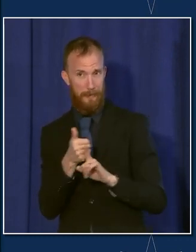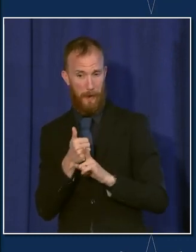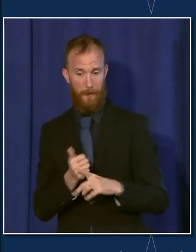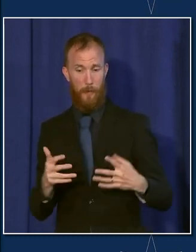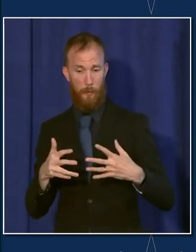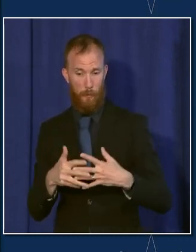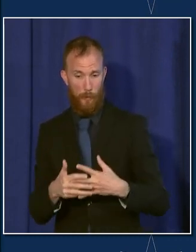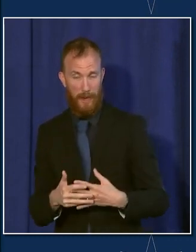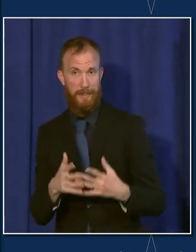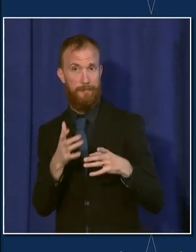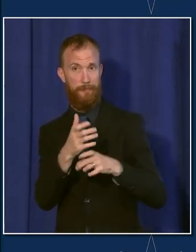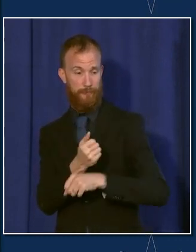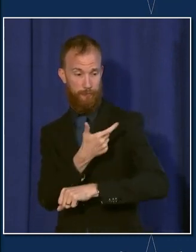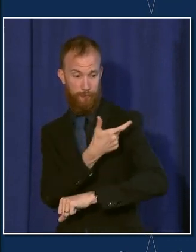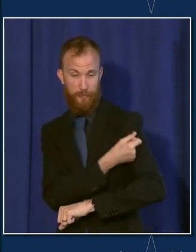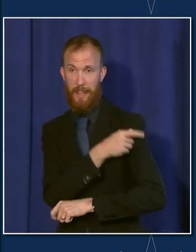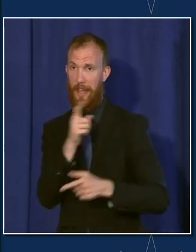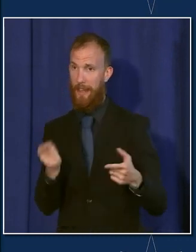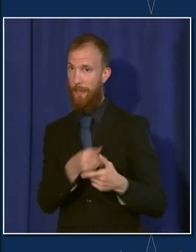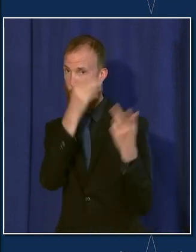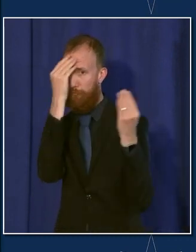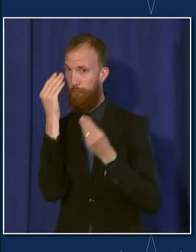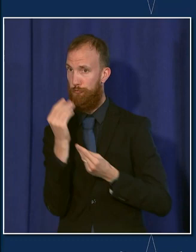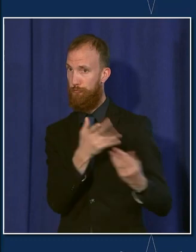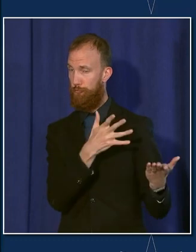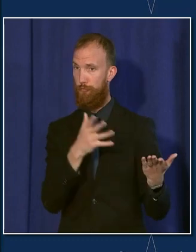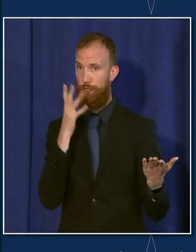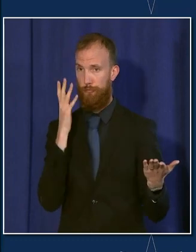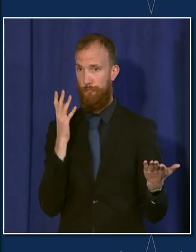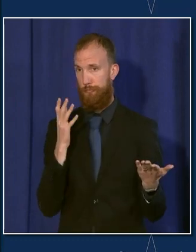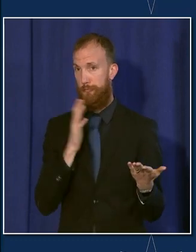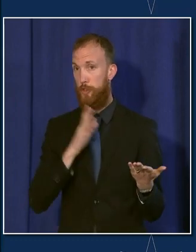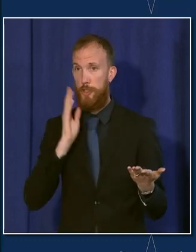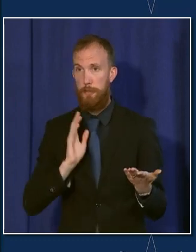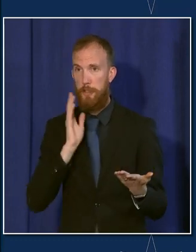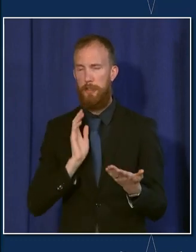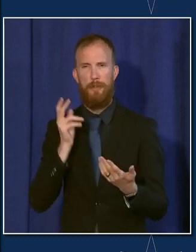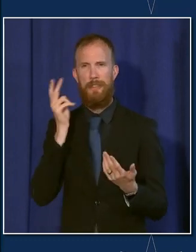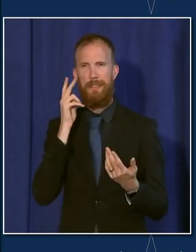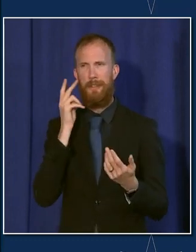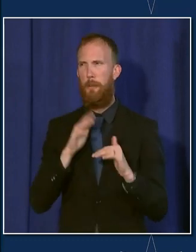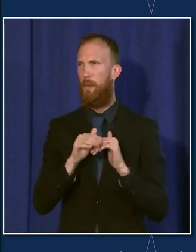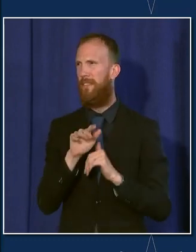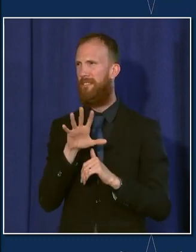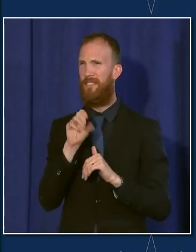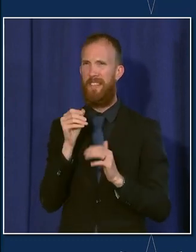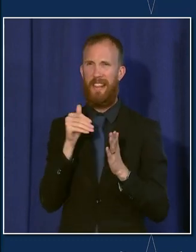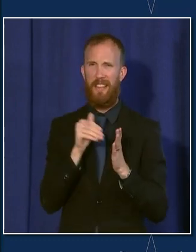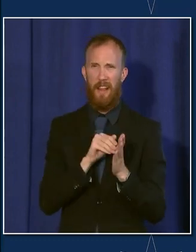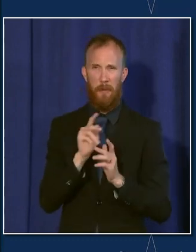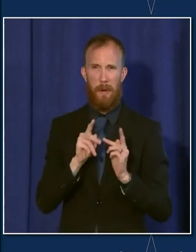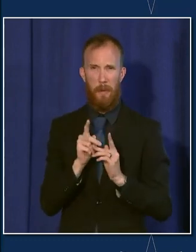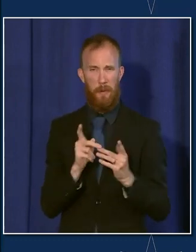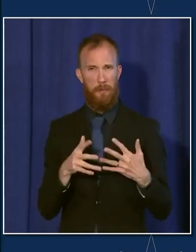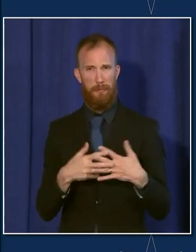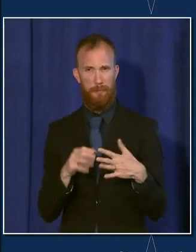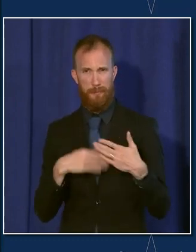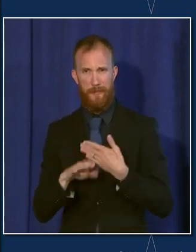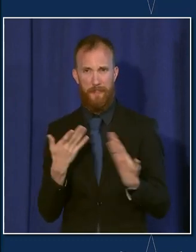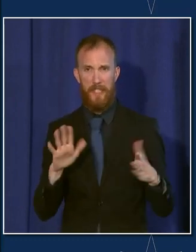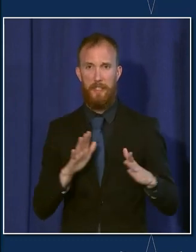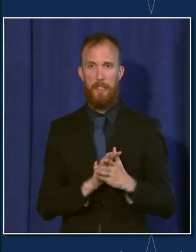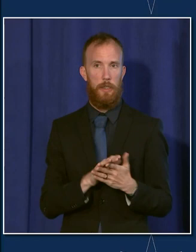up and then more specific follow up with 5,000 volunteers at CDC. We've seen no unexpected pregnancy or infant